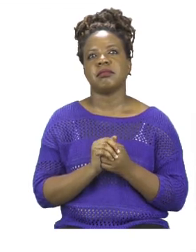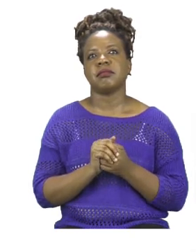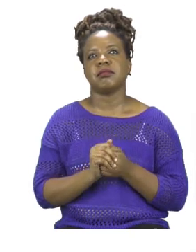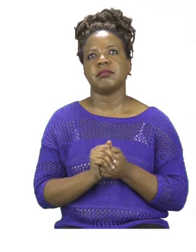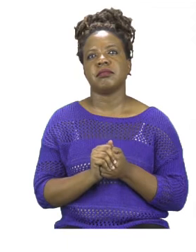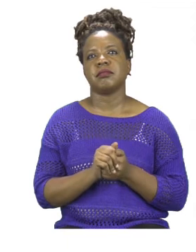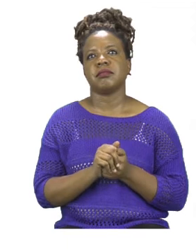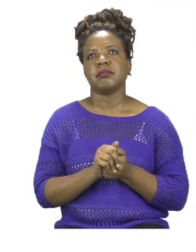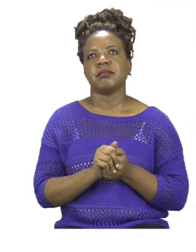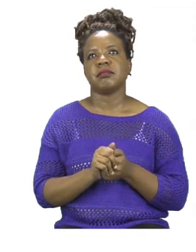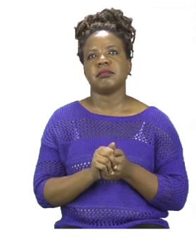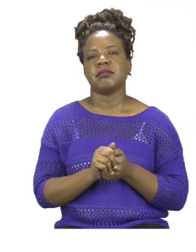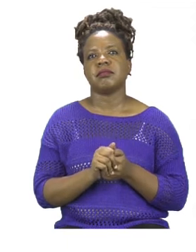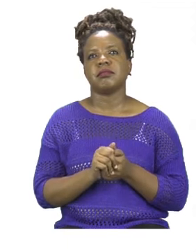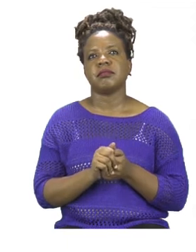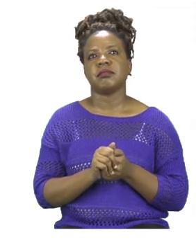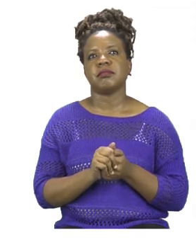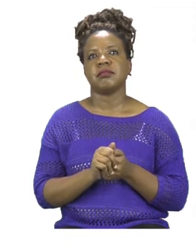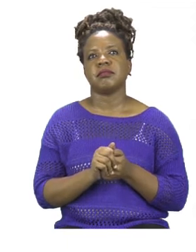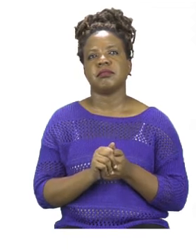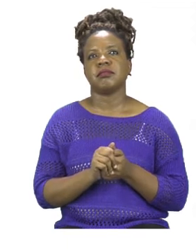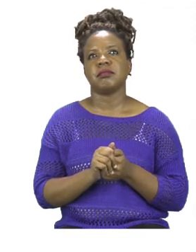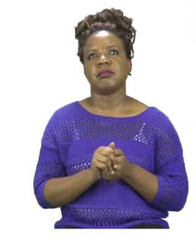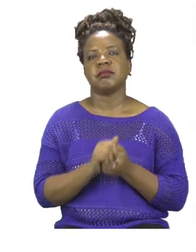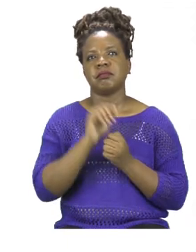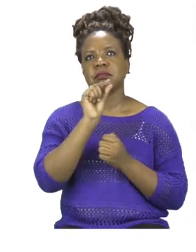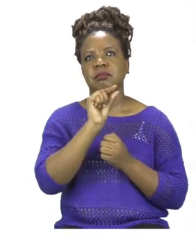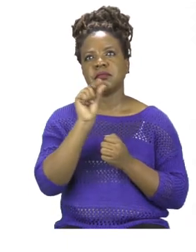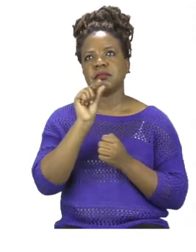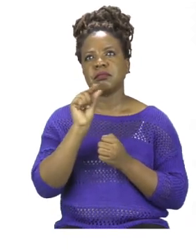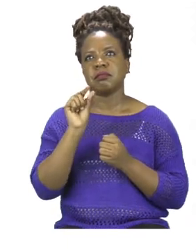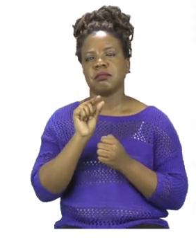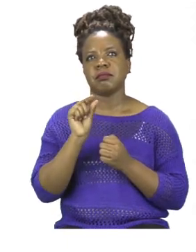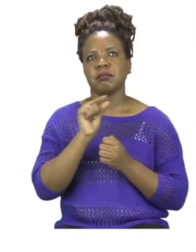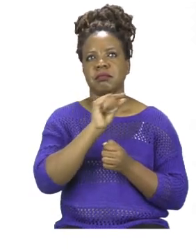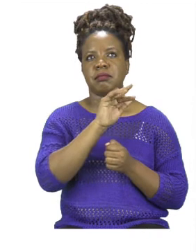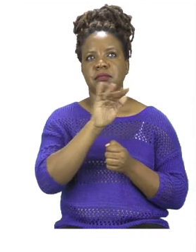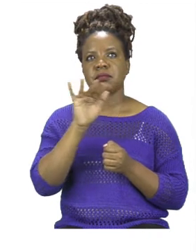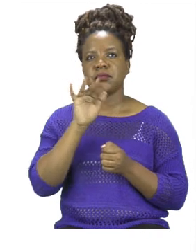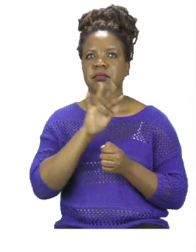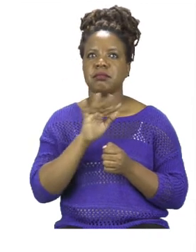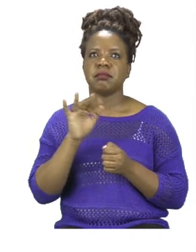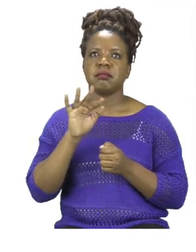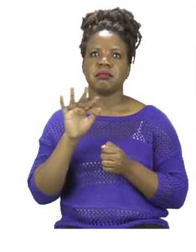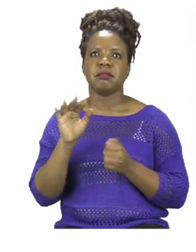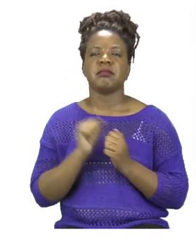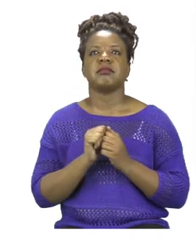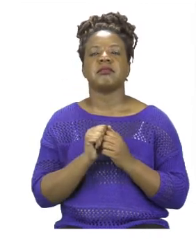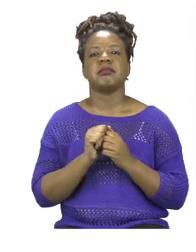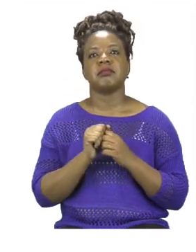similar. We are going to read all of the words and then after that we are going to make three sentences